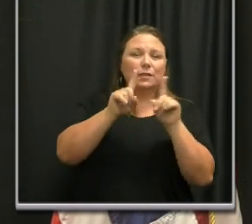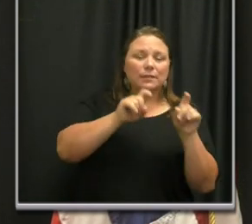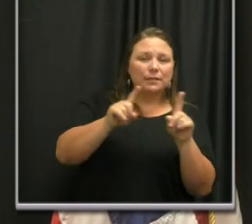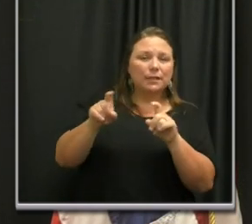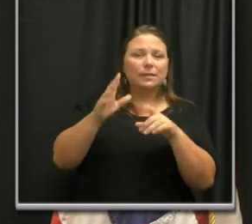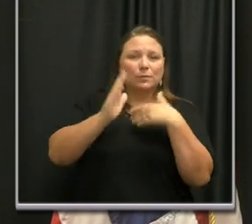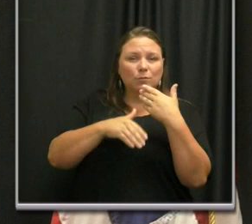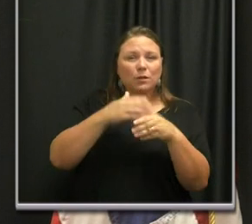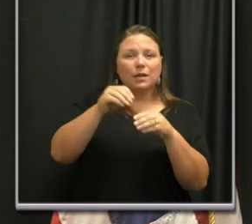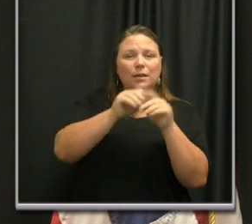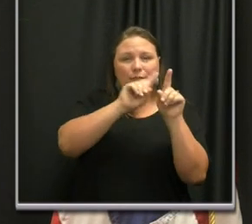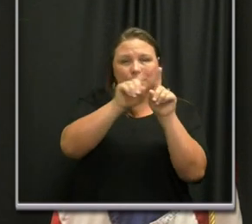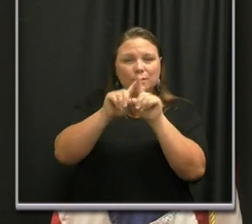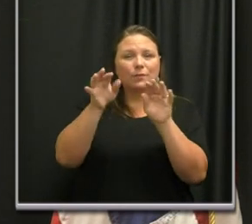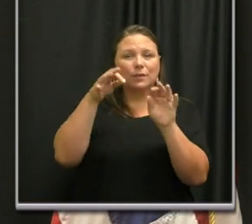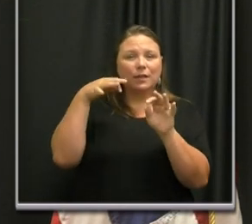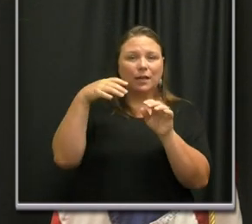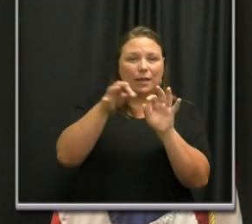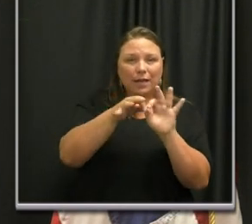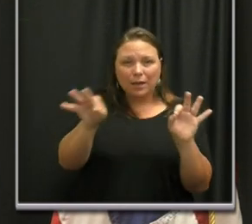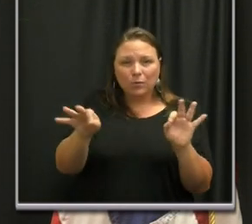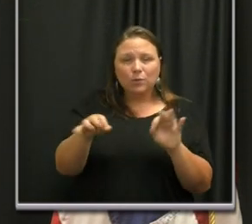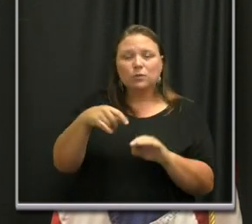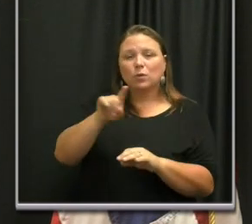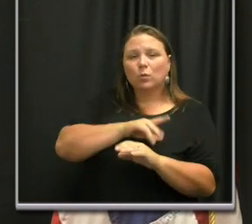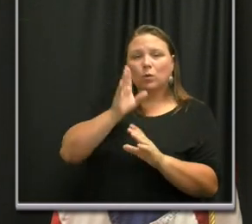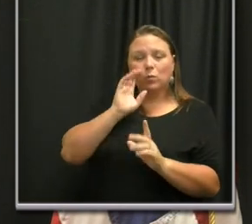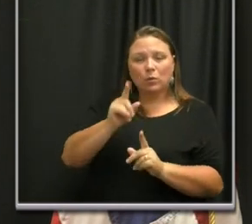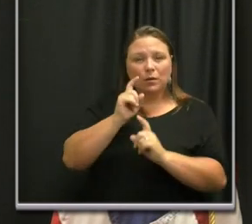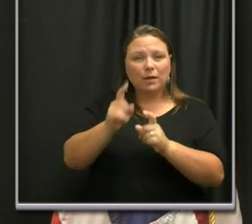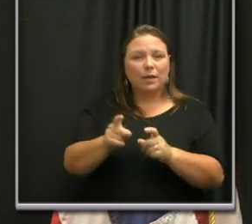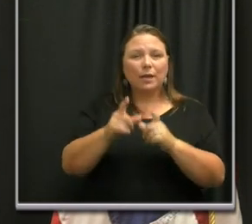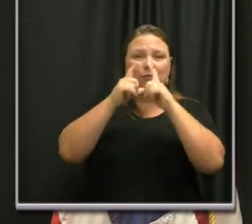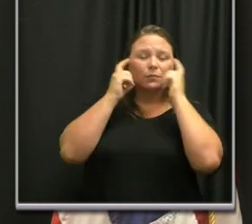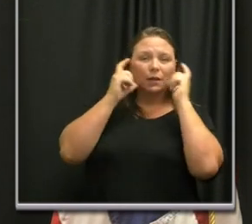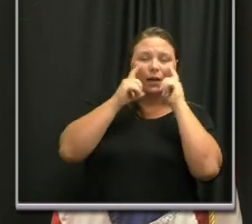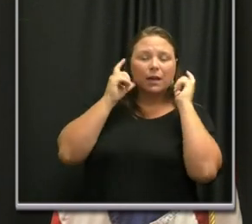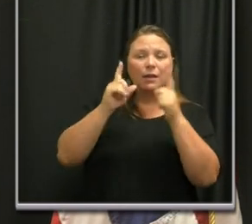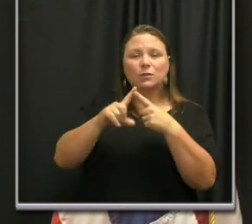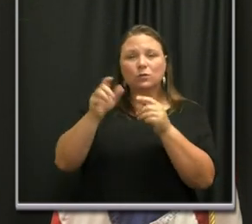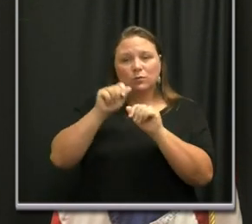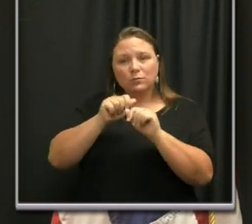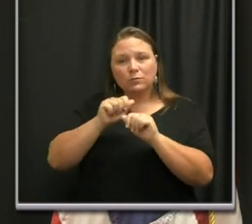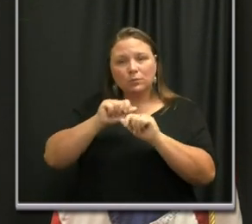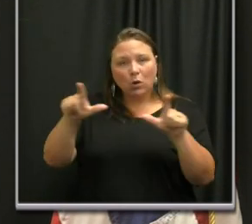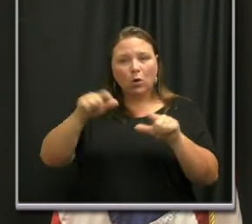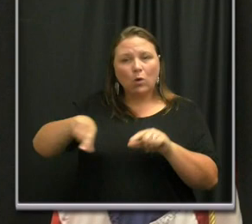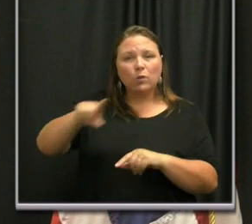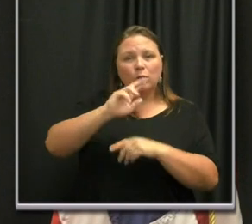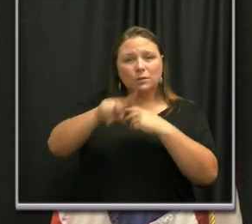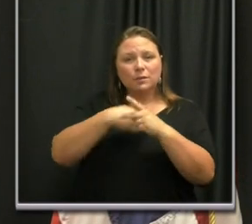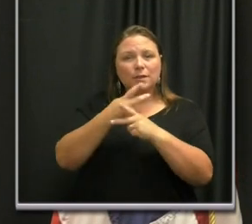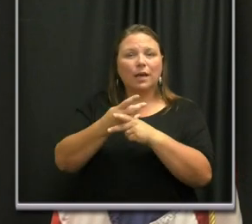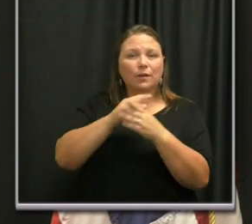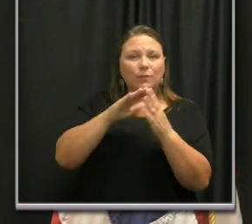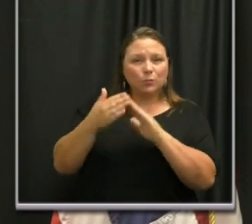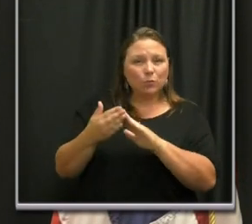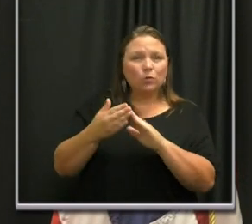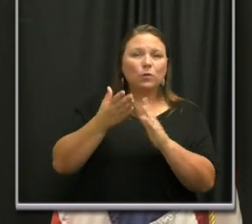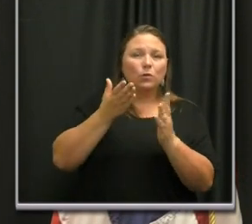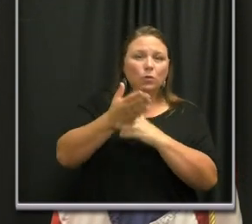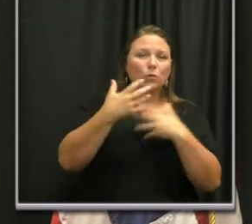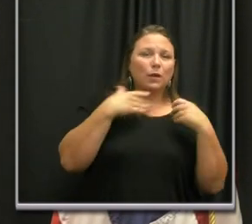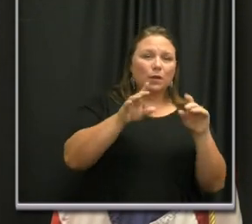languages. We are continuing to distribute reusable masks to address communities at mobile testing events. The health department,